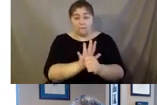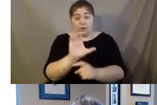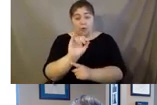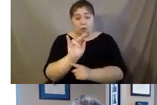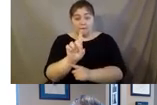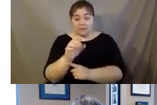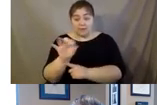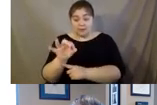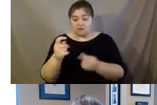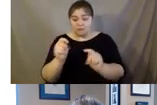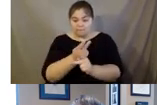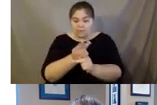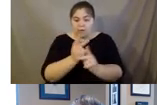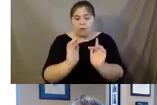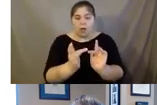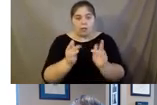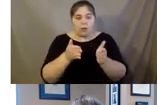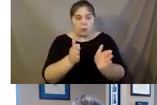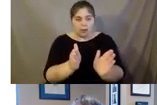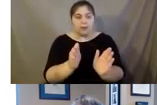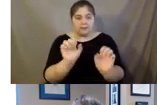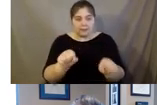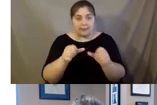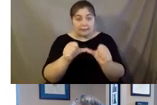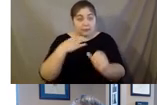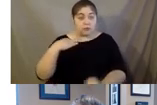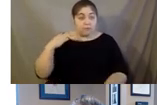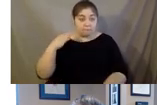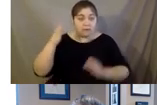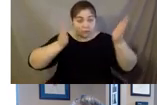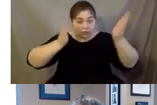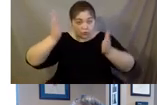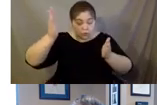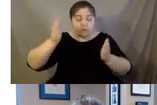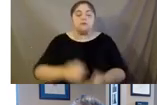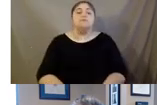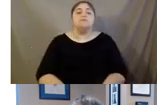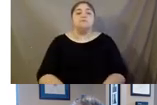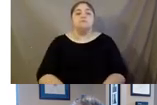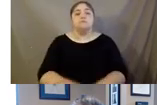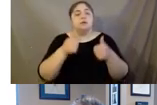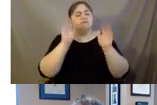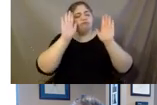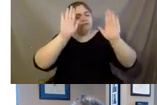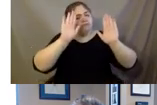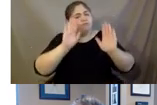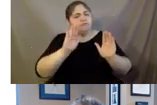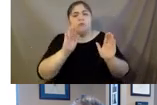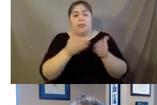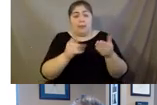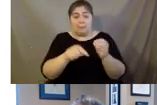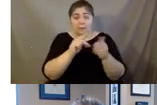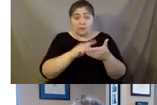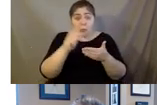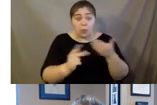ways that senior companions can continue to serve. Um, and the great thing about the senior companion program is the